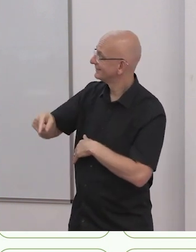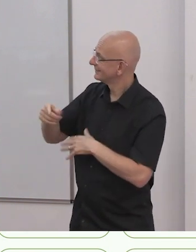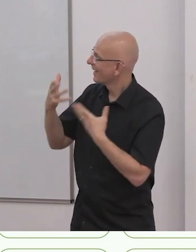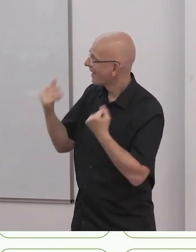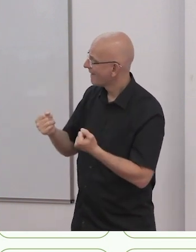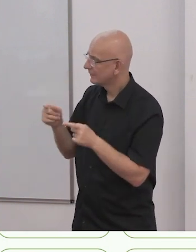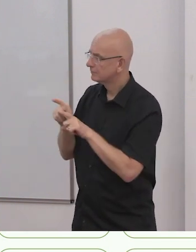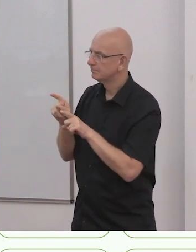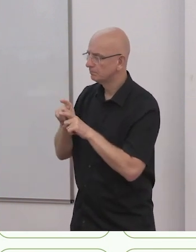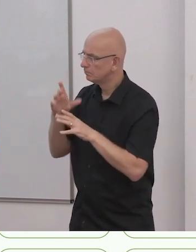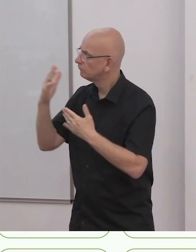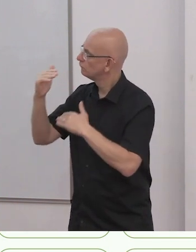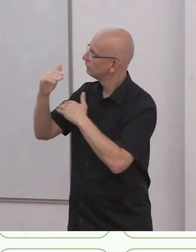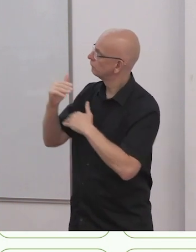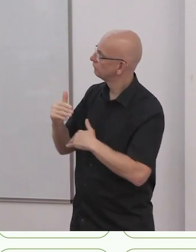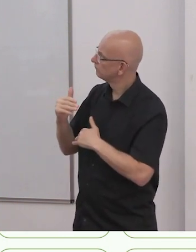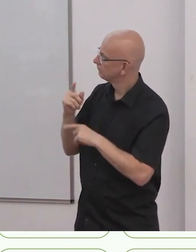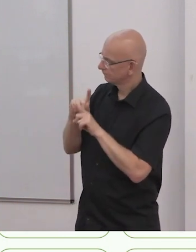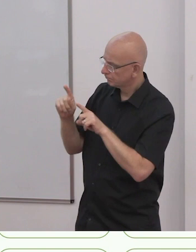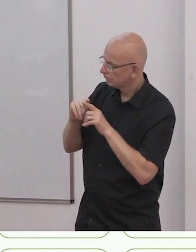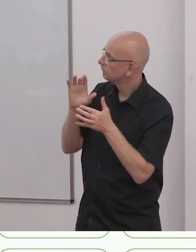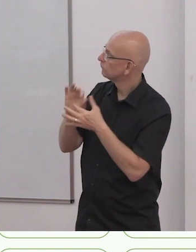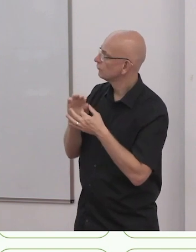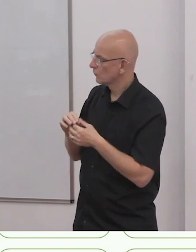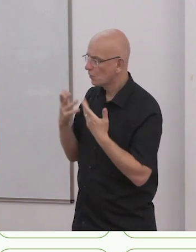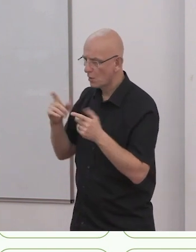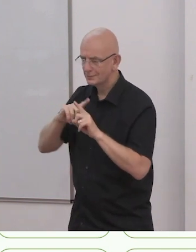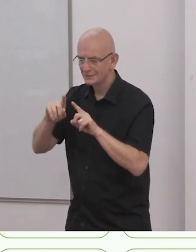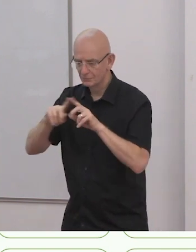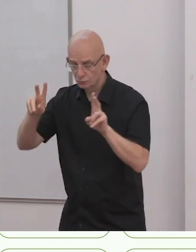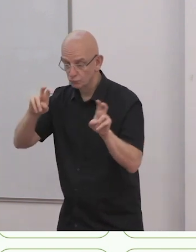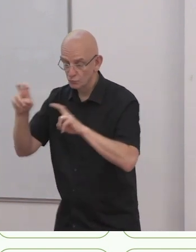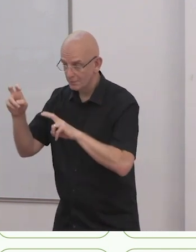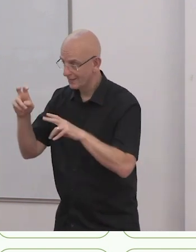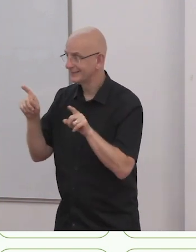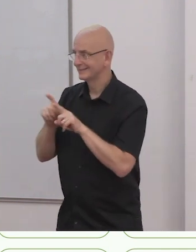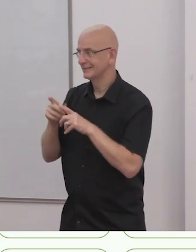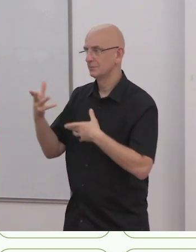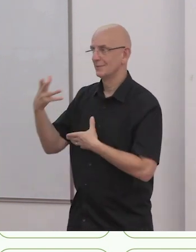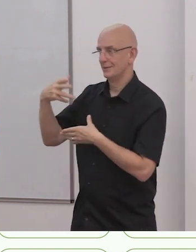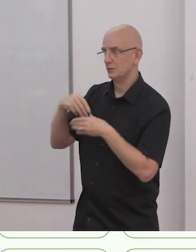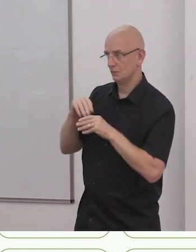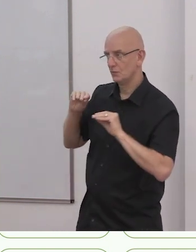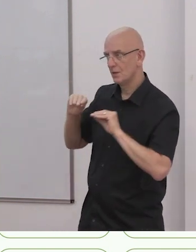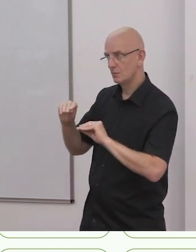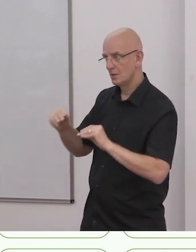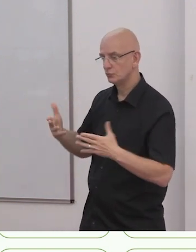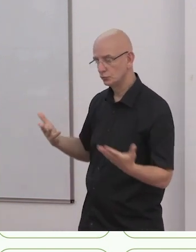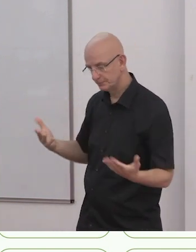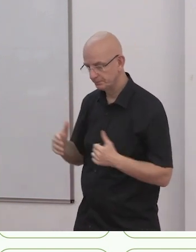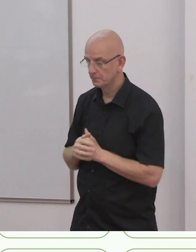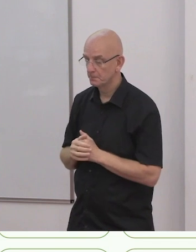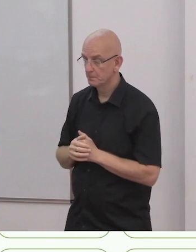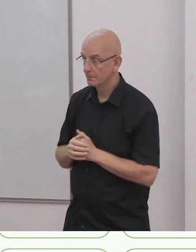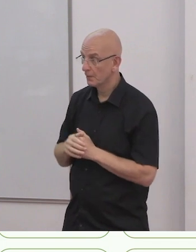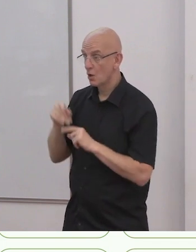Goal three says enhance the collaboration among inclusion international members and strengthen the voice of